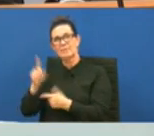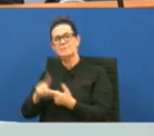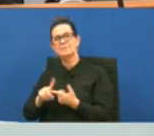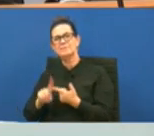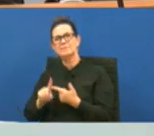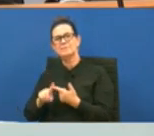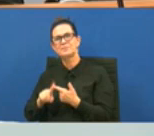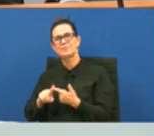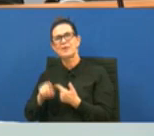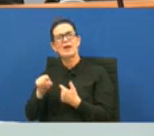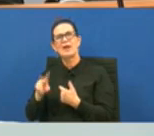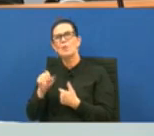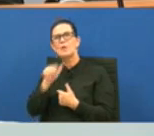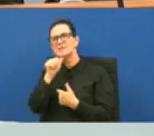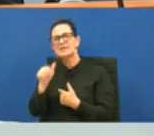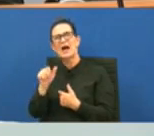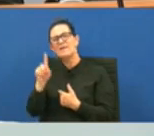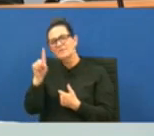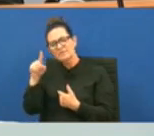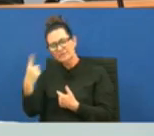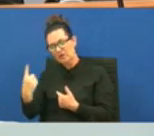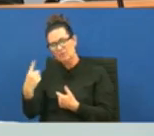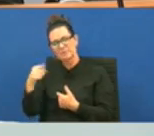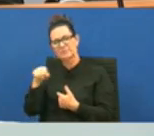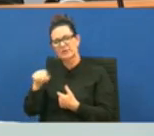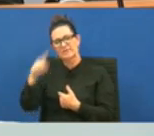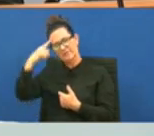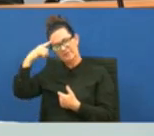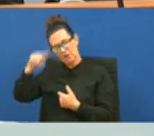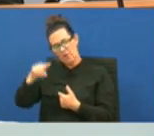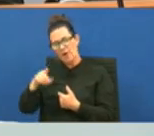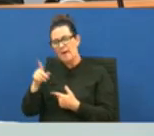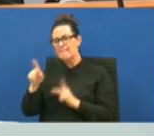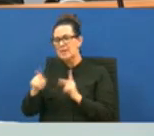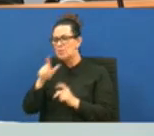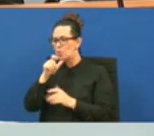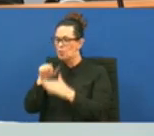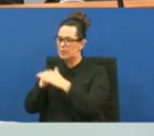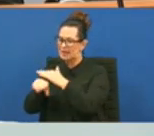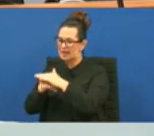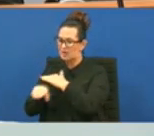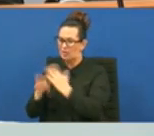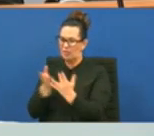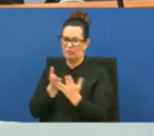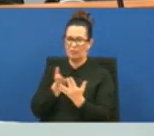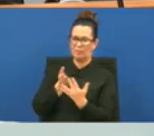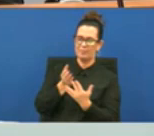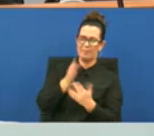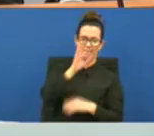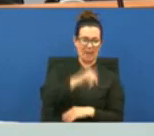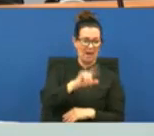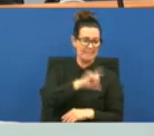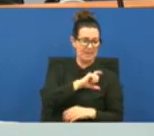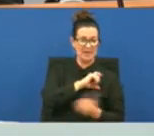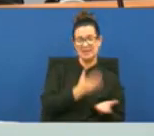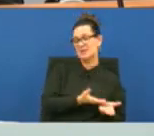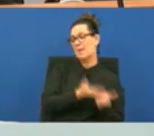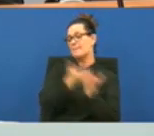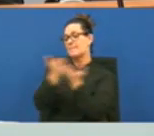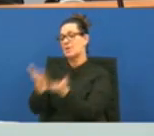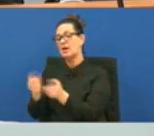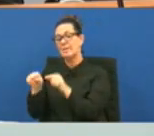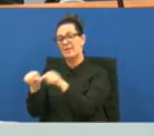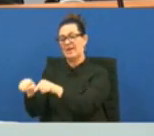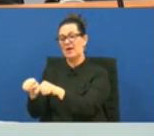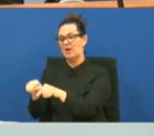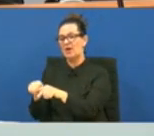just for um persons that were entering uh through law enforcement but because they